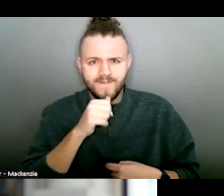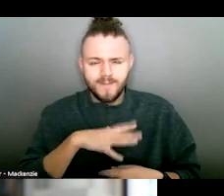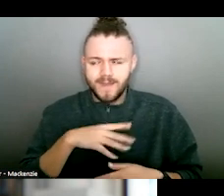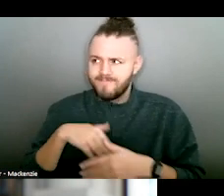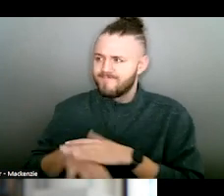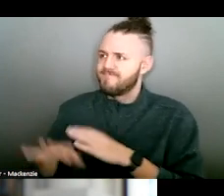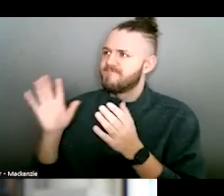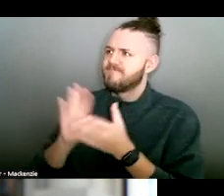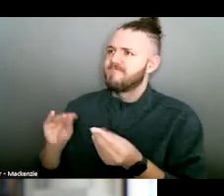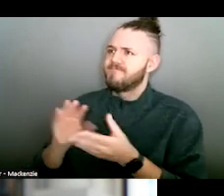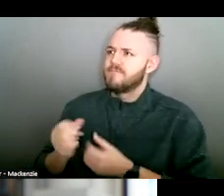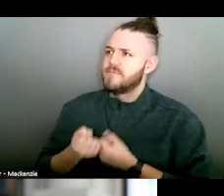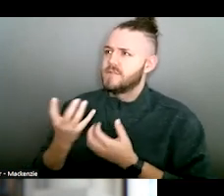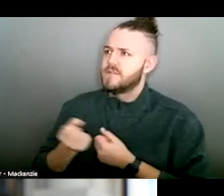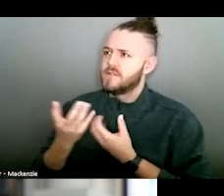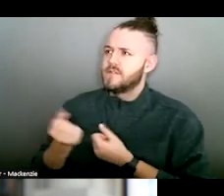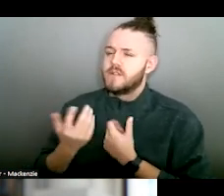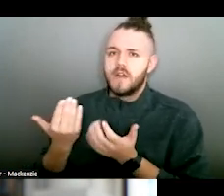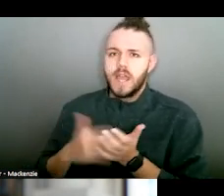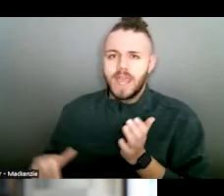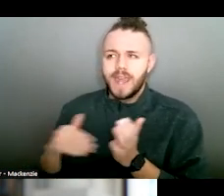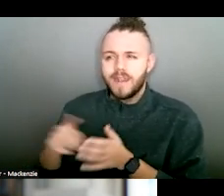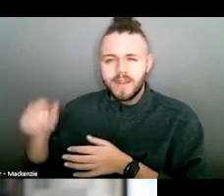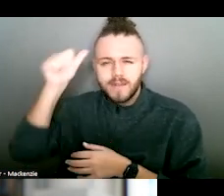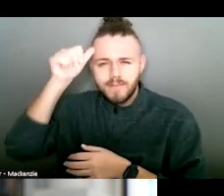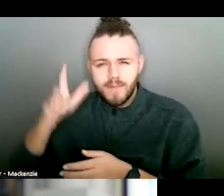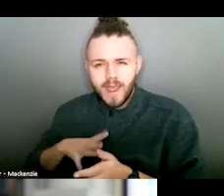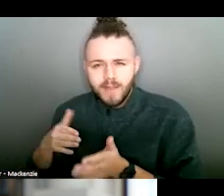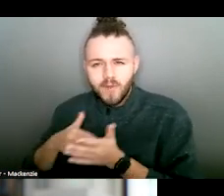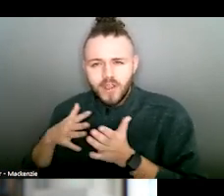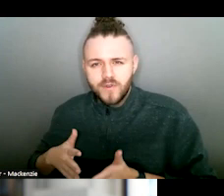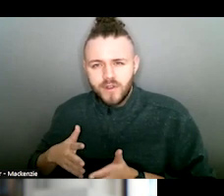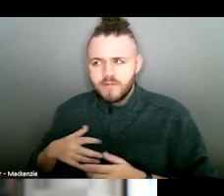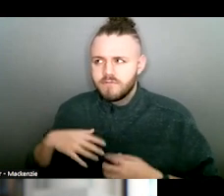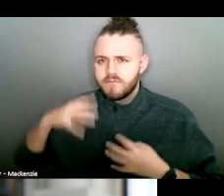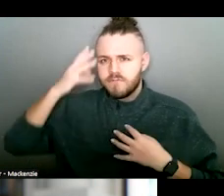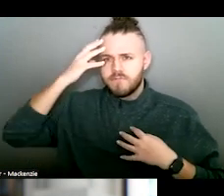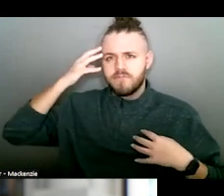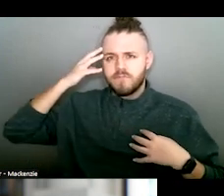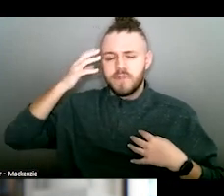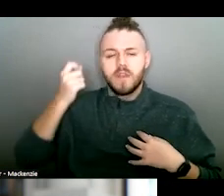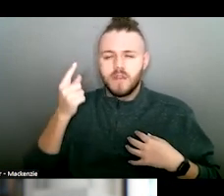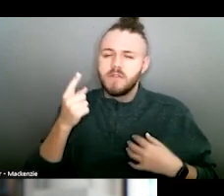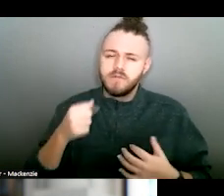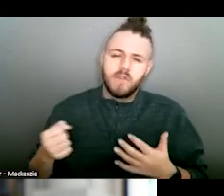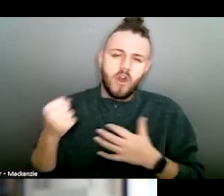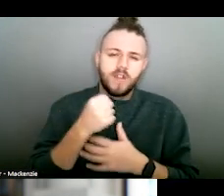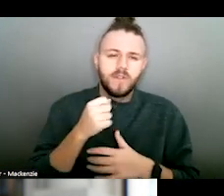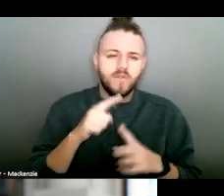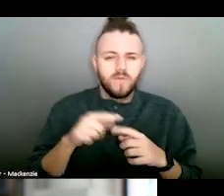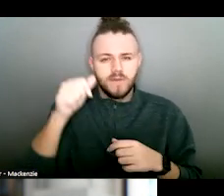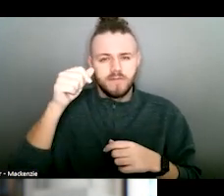female victim to come in and have to tell her story again and again to a male prosecutor, and then ultimately,